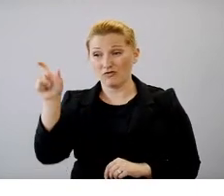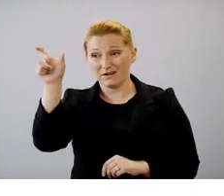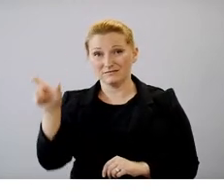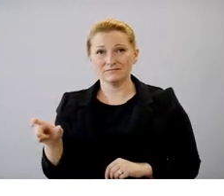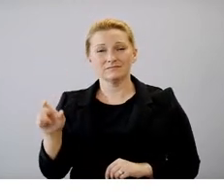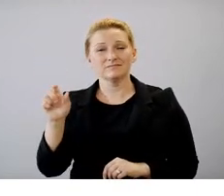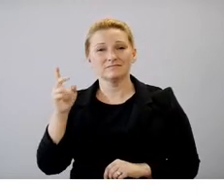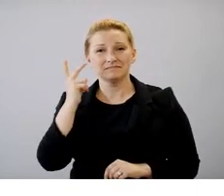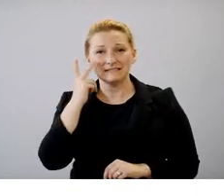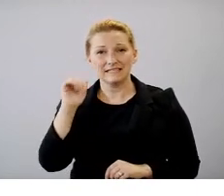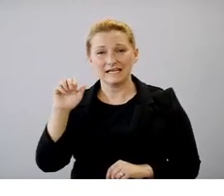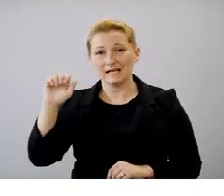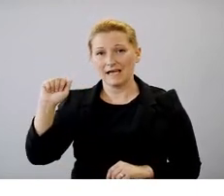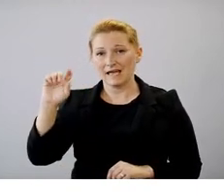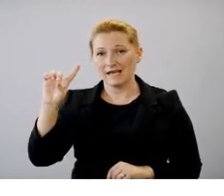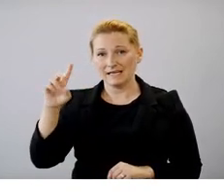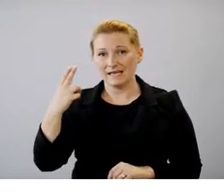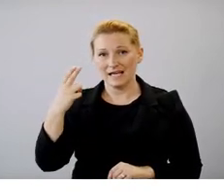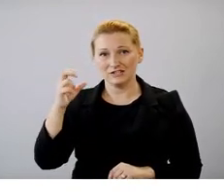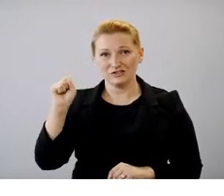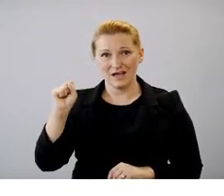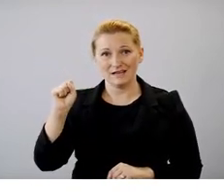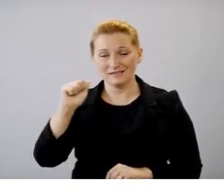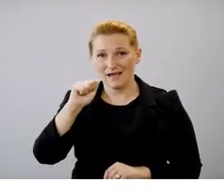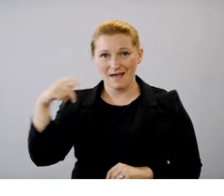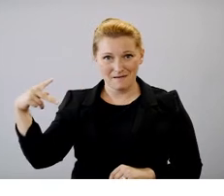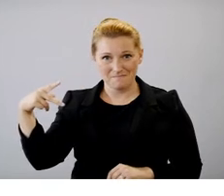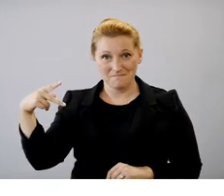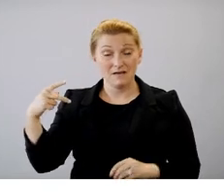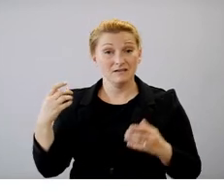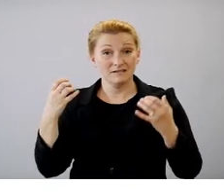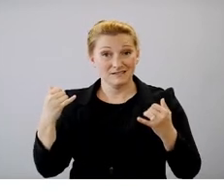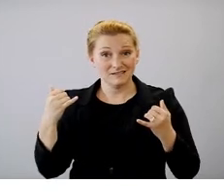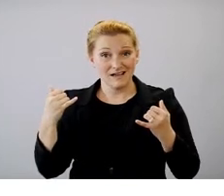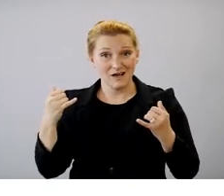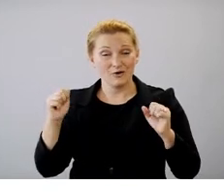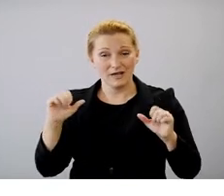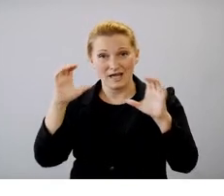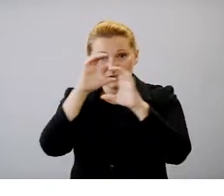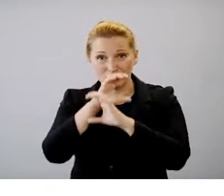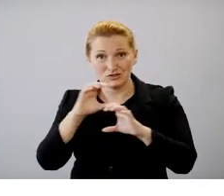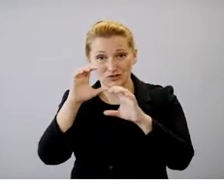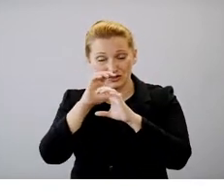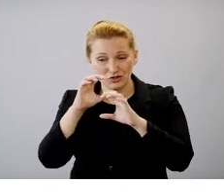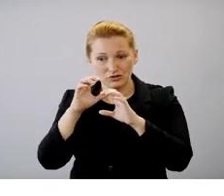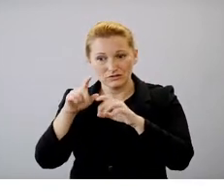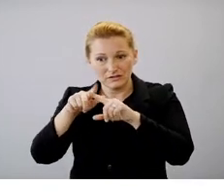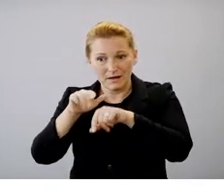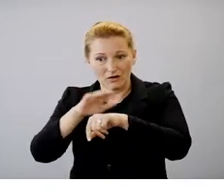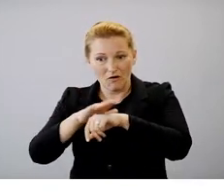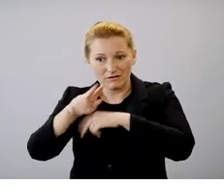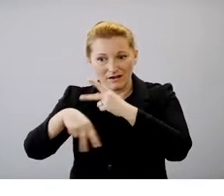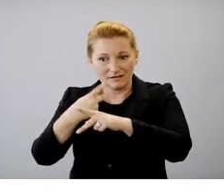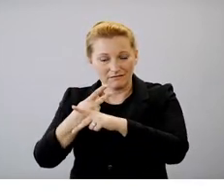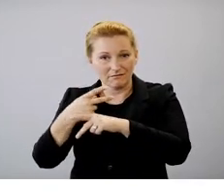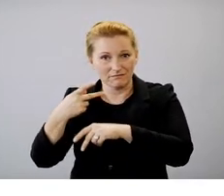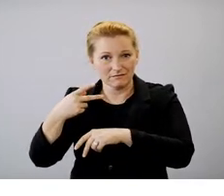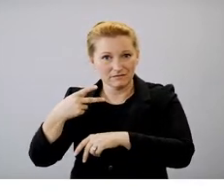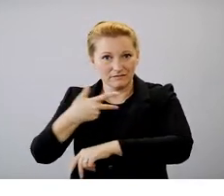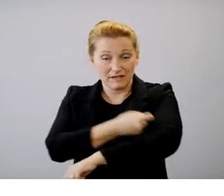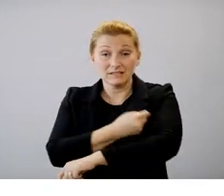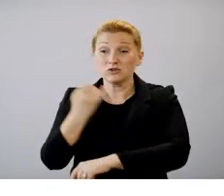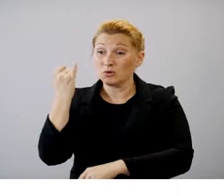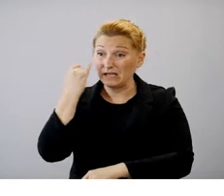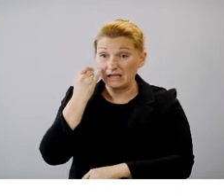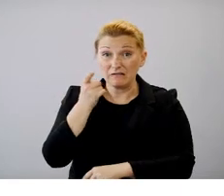our ADHS find vaccine app. It's been updated with a feature to search by vaccine type so that families who are interested